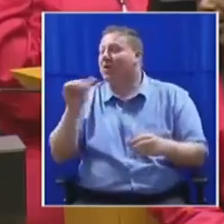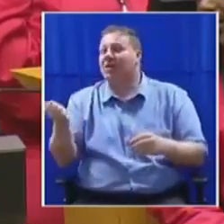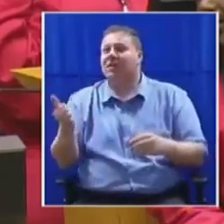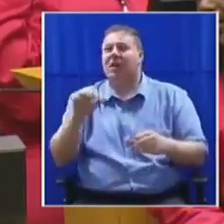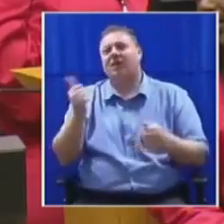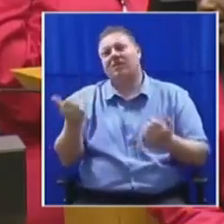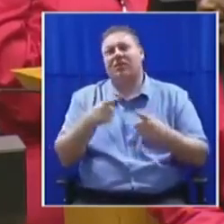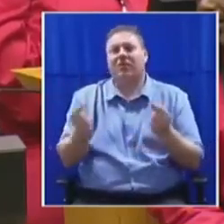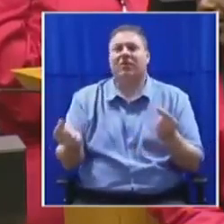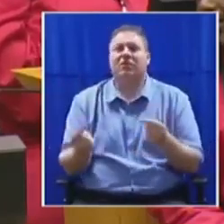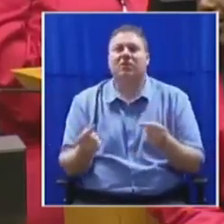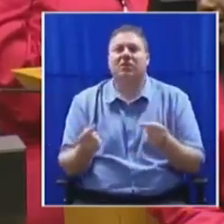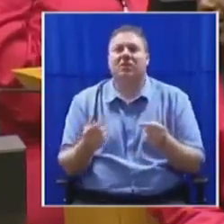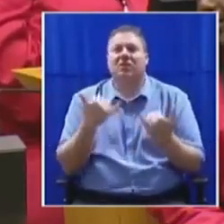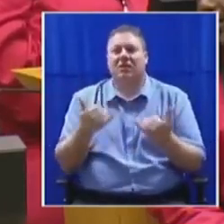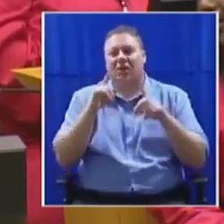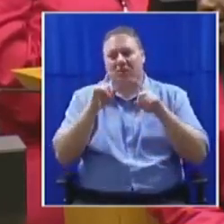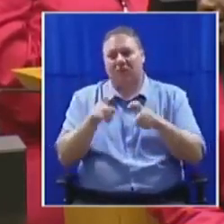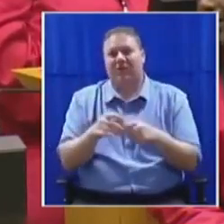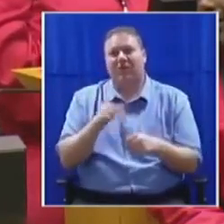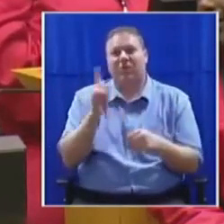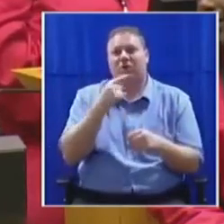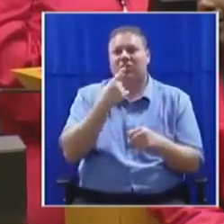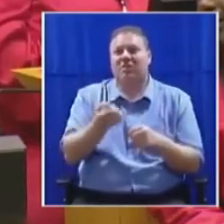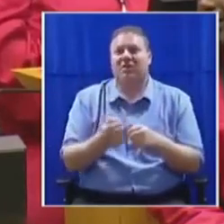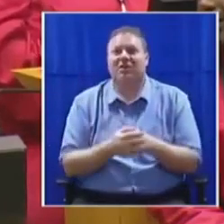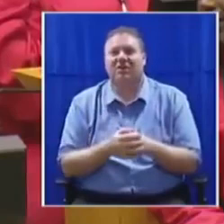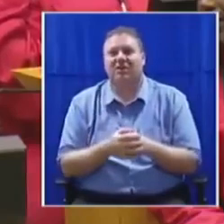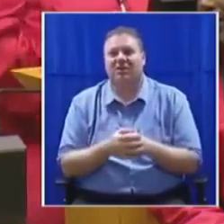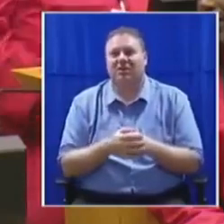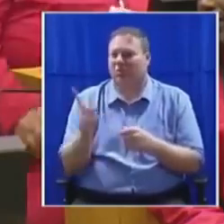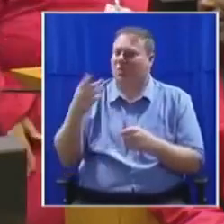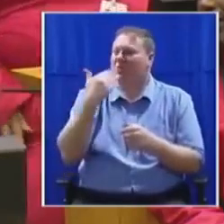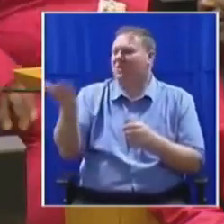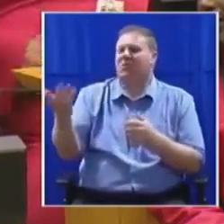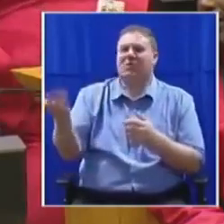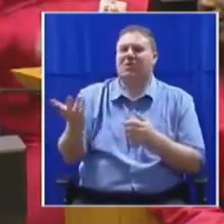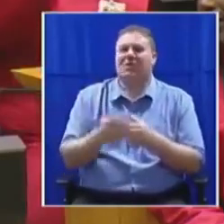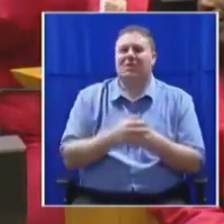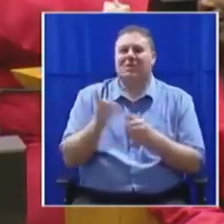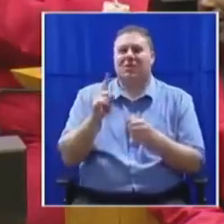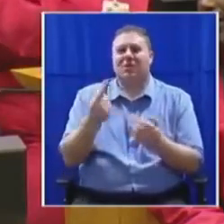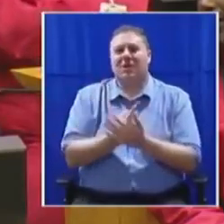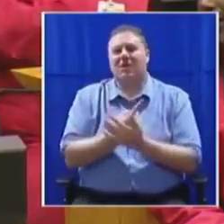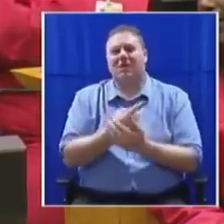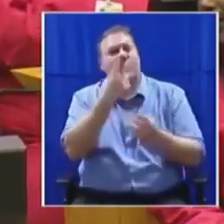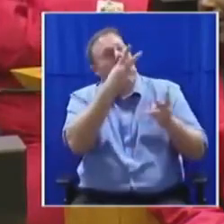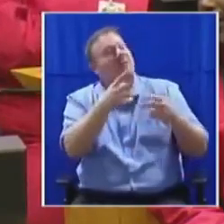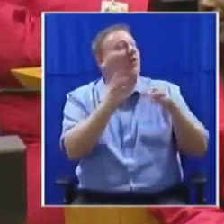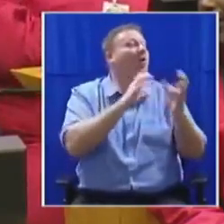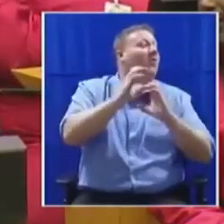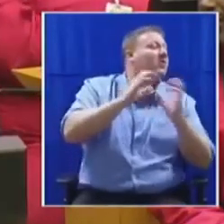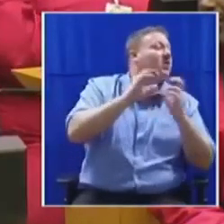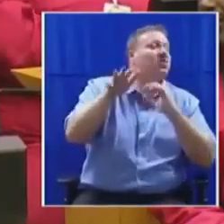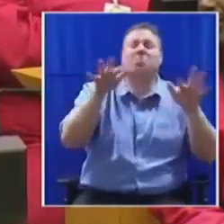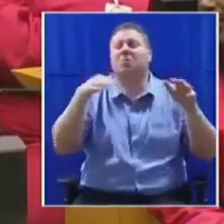finished now we must investigate even what you just said that to each other what's going to happen investigate the conversations of